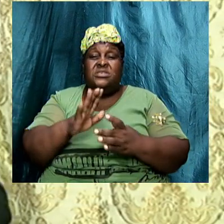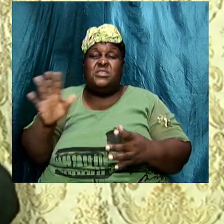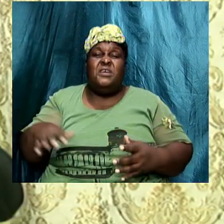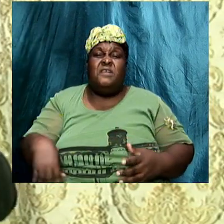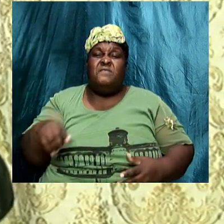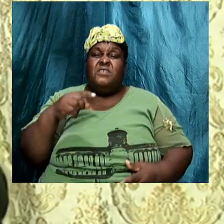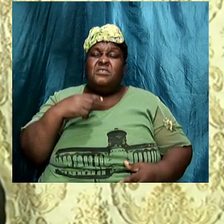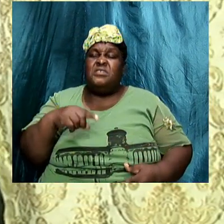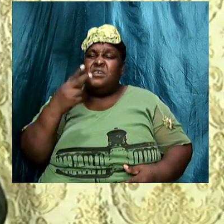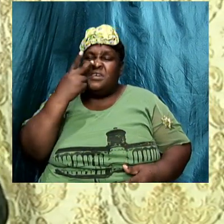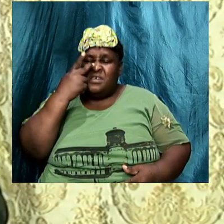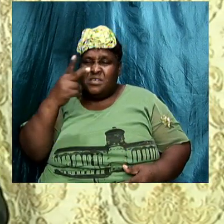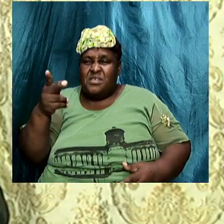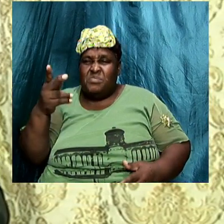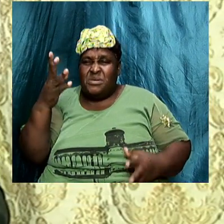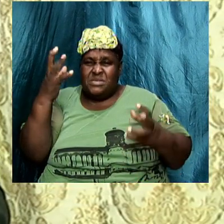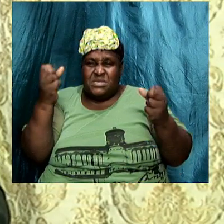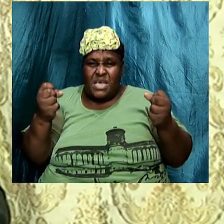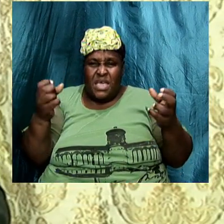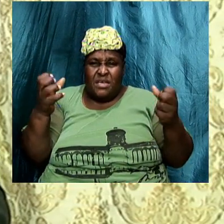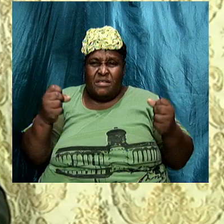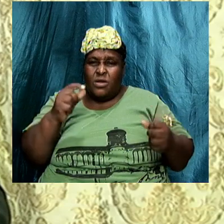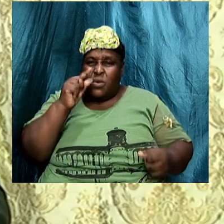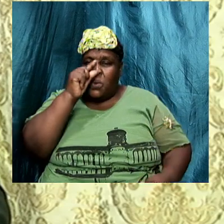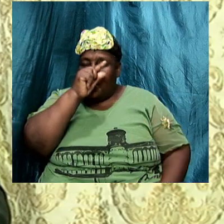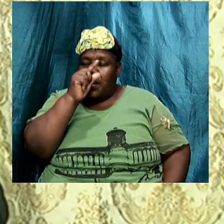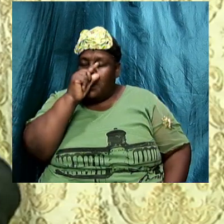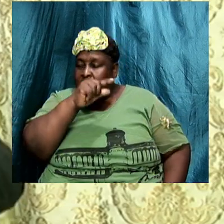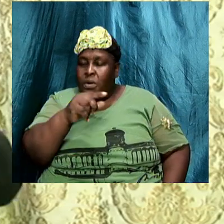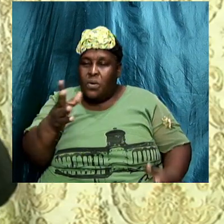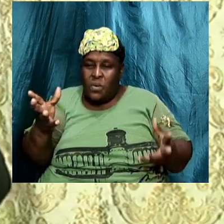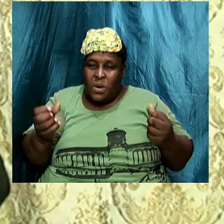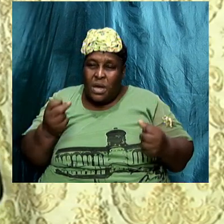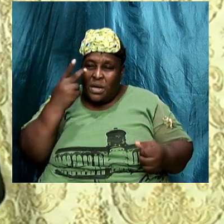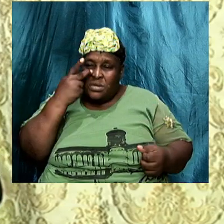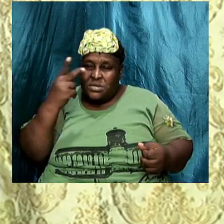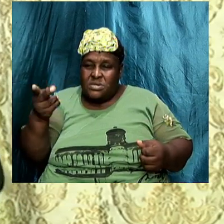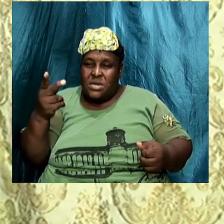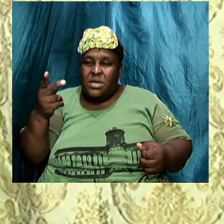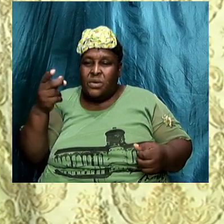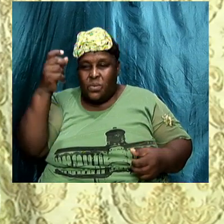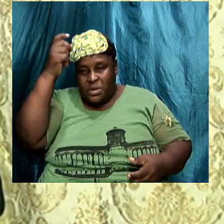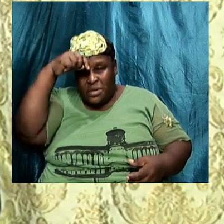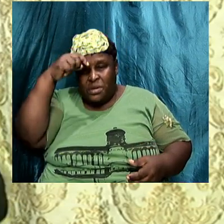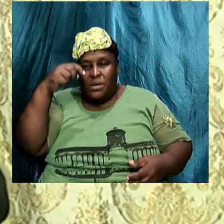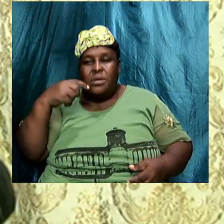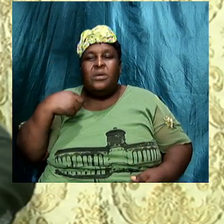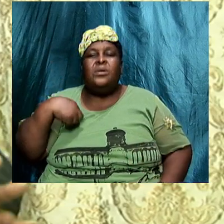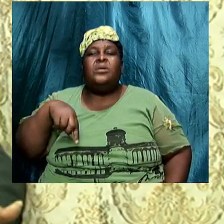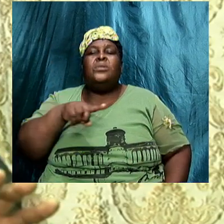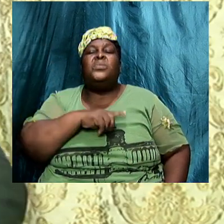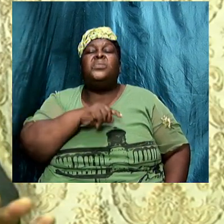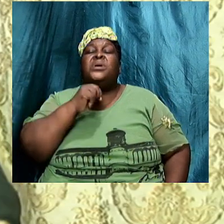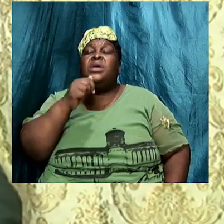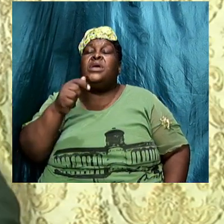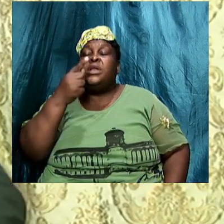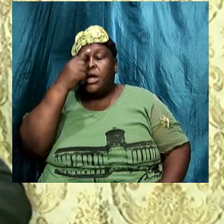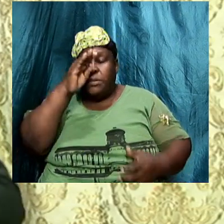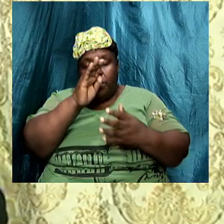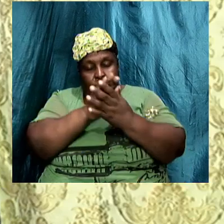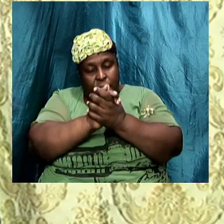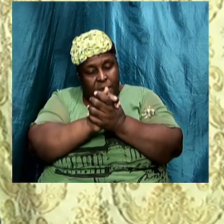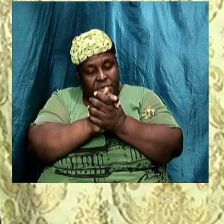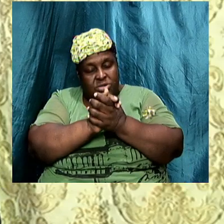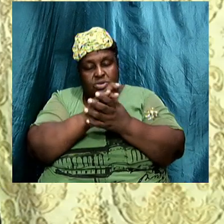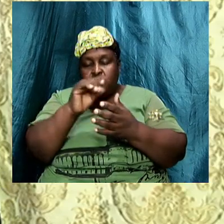And the Greeks seek after wisdom But we preach We not promise anybody Promising anybody